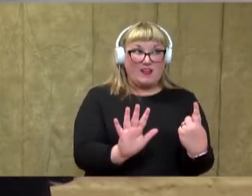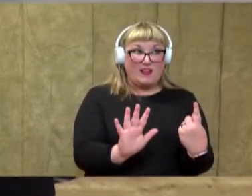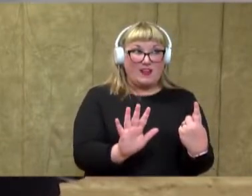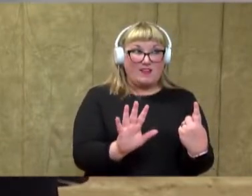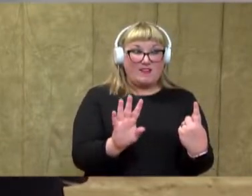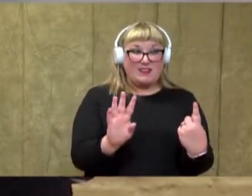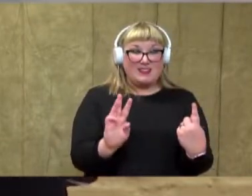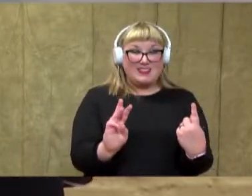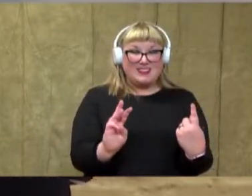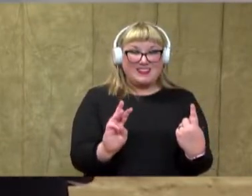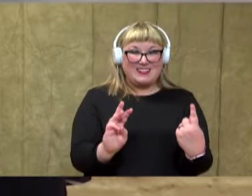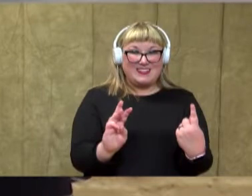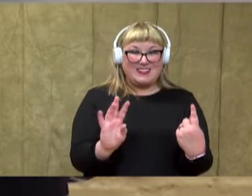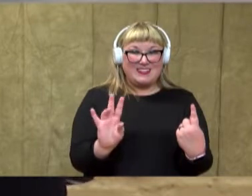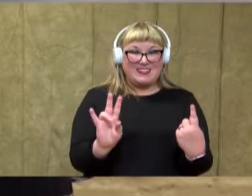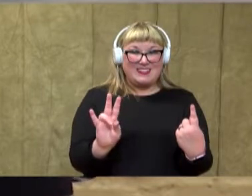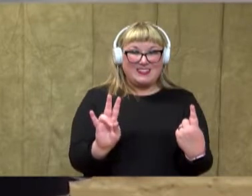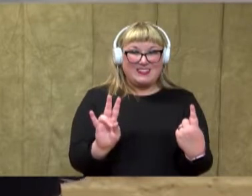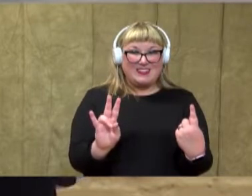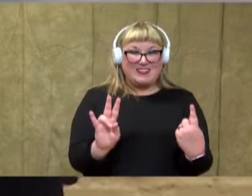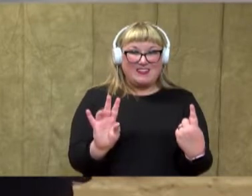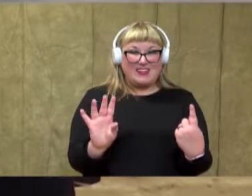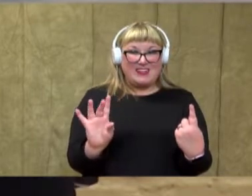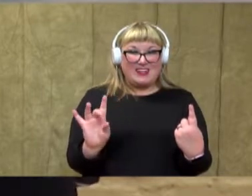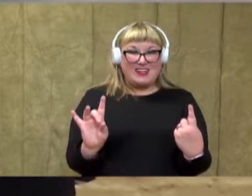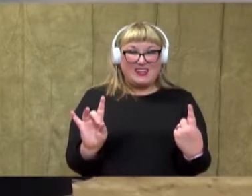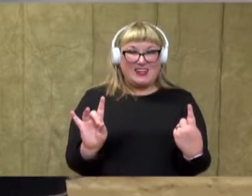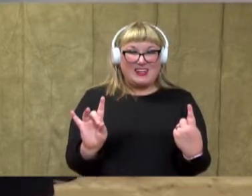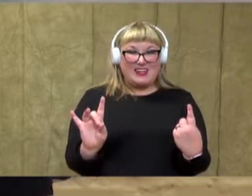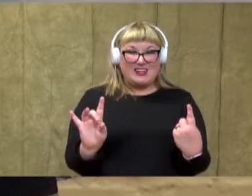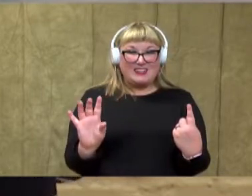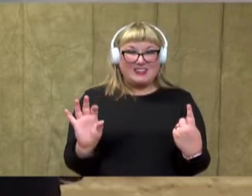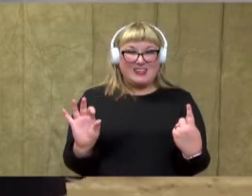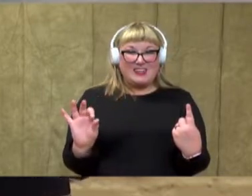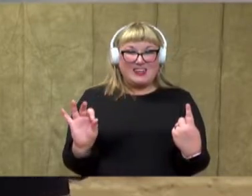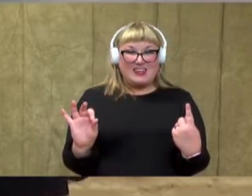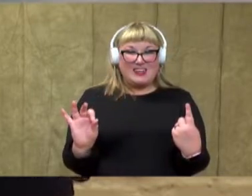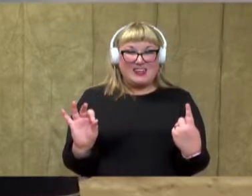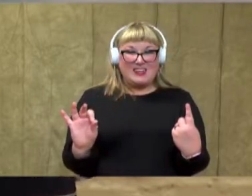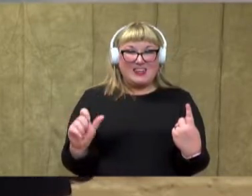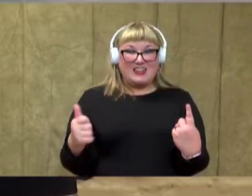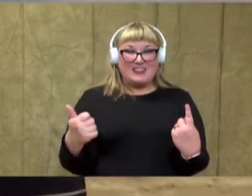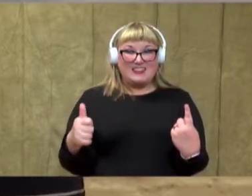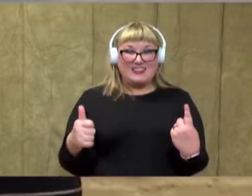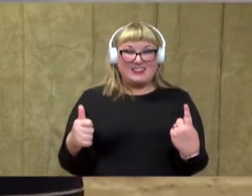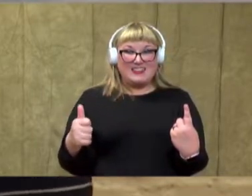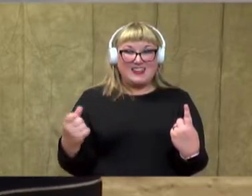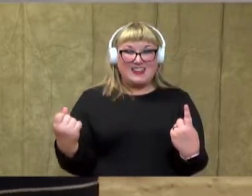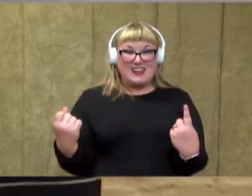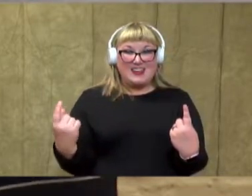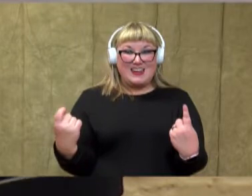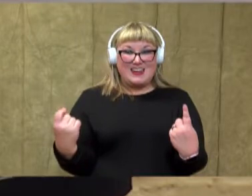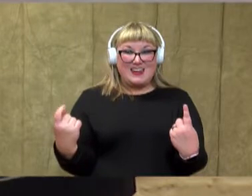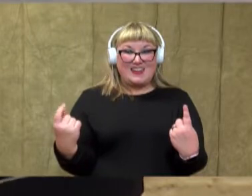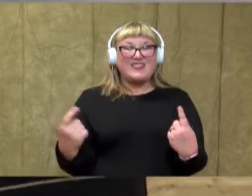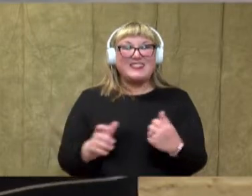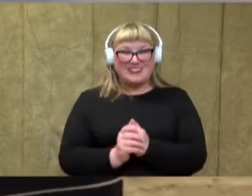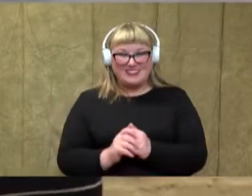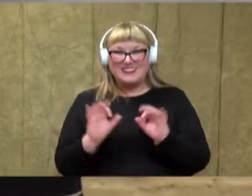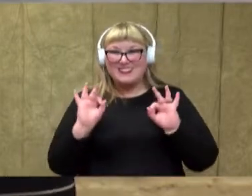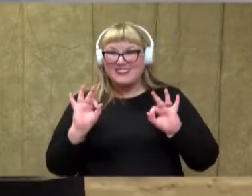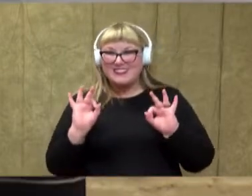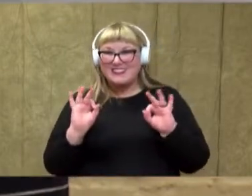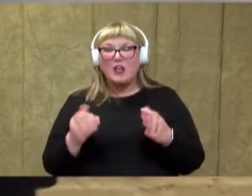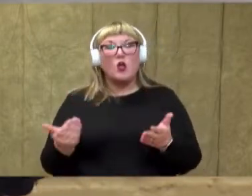5, 6, 7, 8, 9, 10, 11.